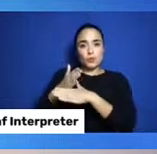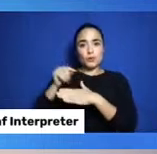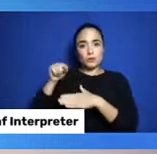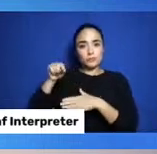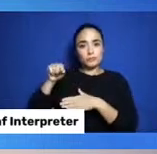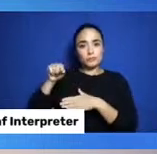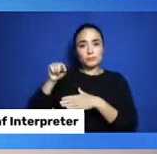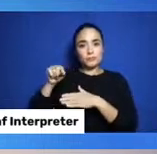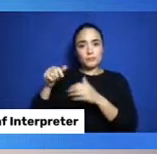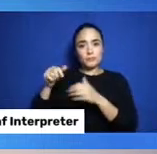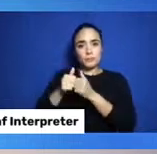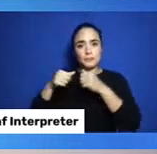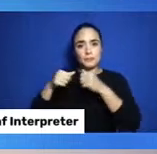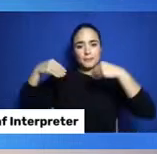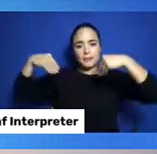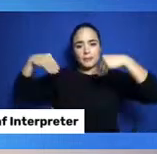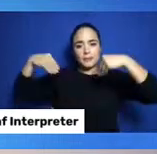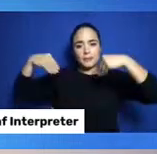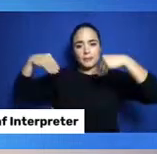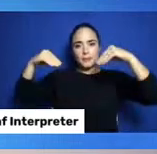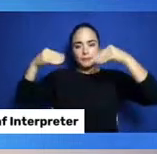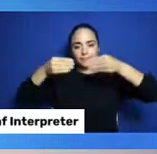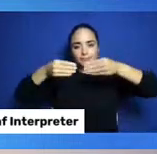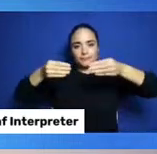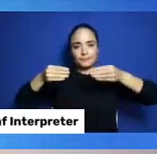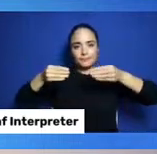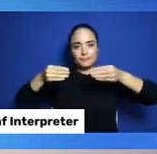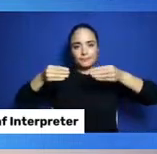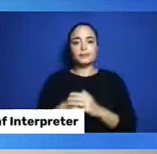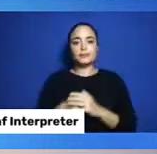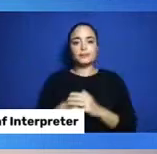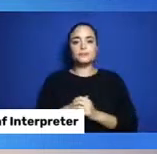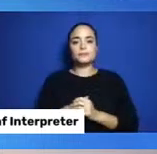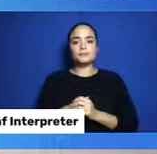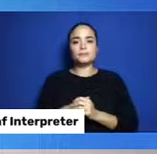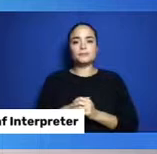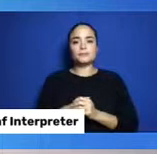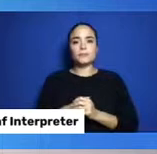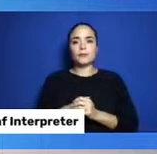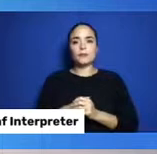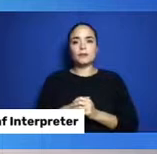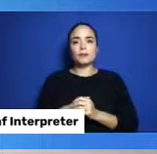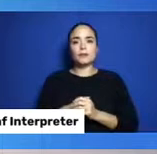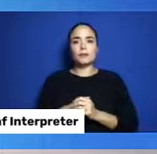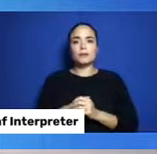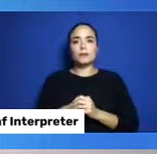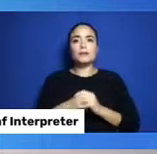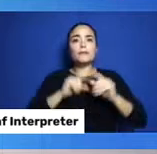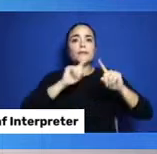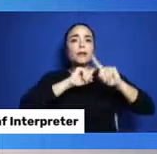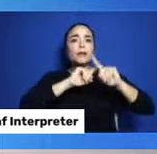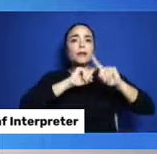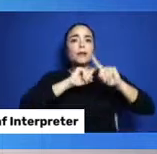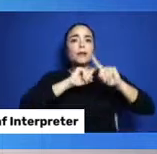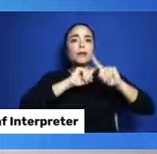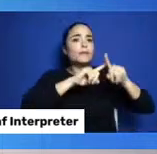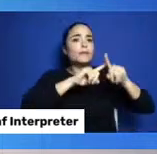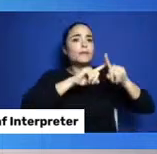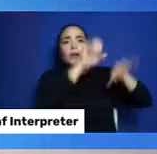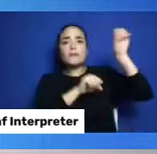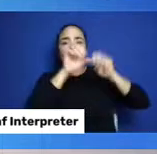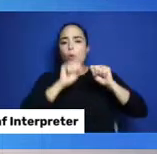So, this one wasn't made from separate pieces to make the whole bottom of the container. It was made from one piece of wood